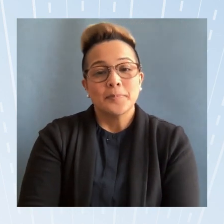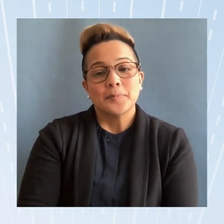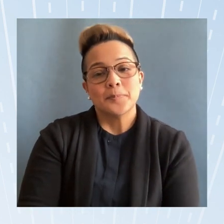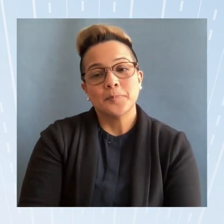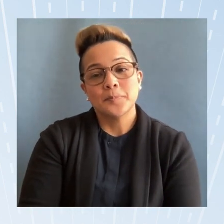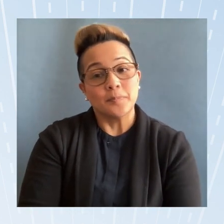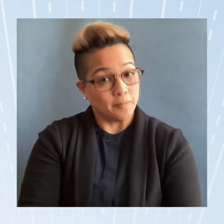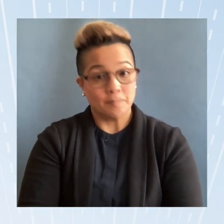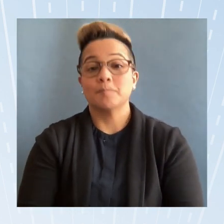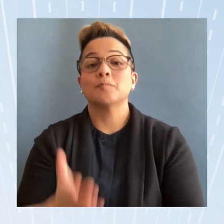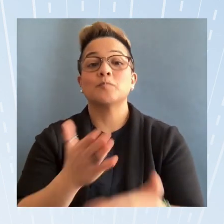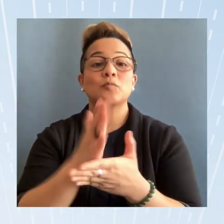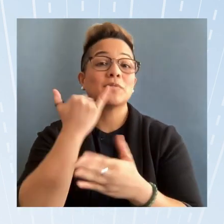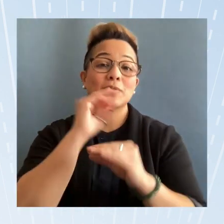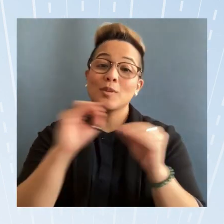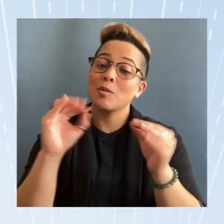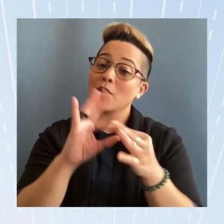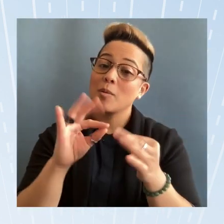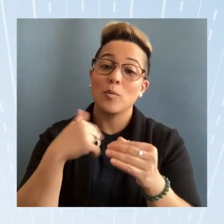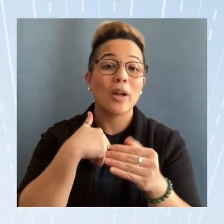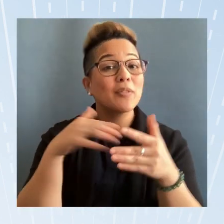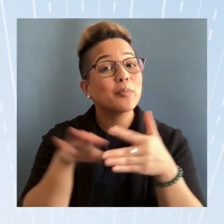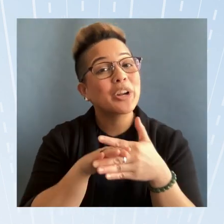all right if we have no comments we have a break